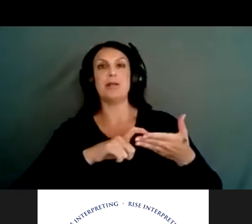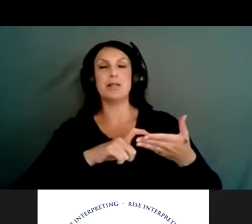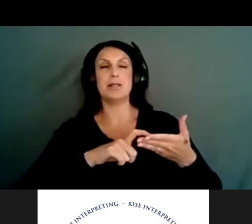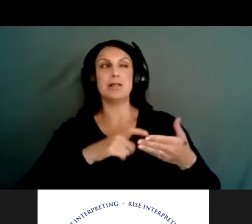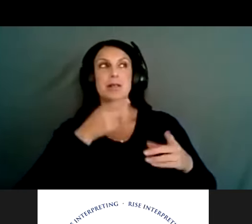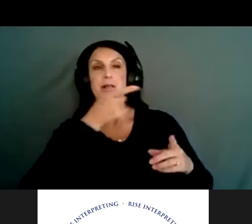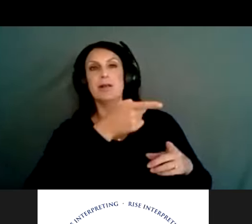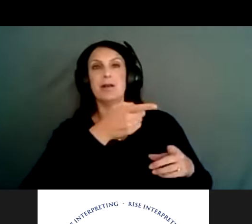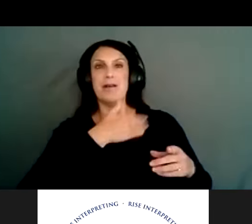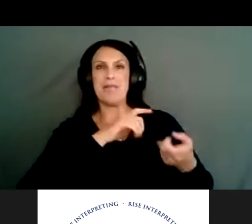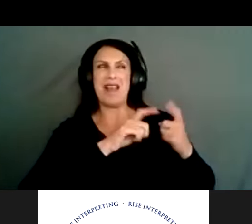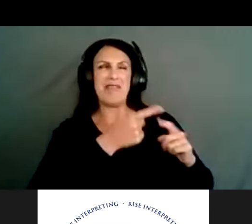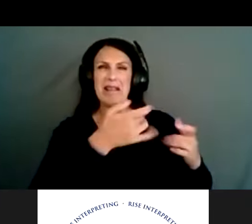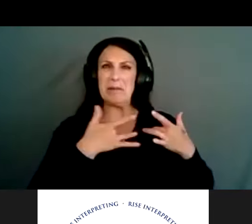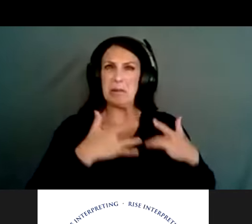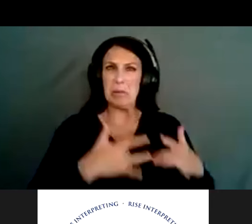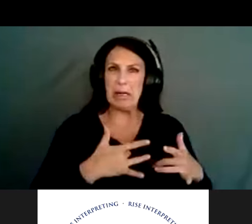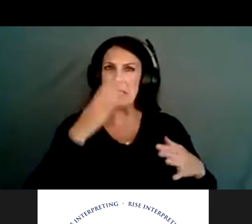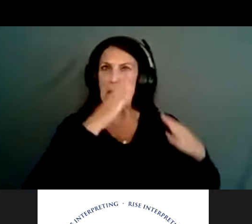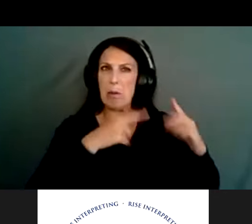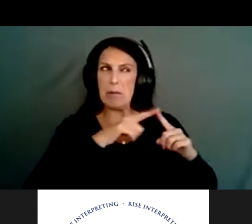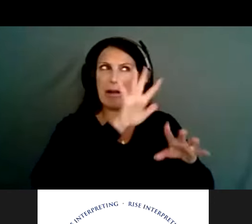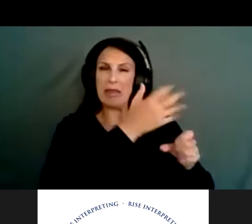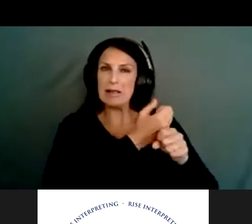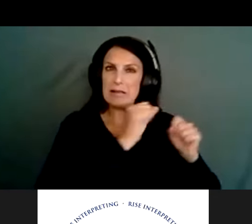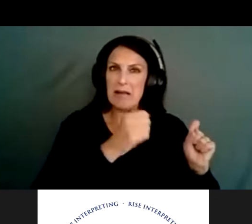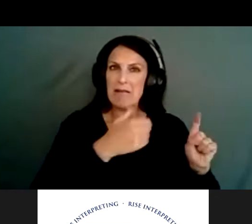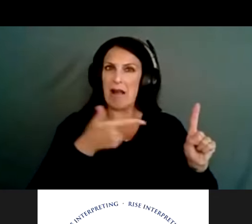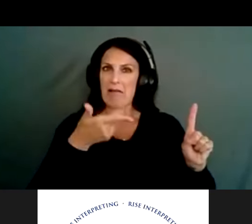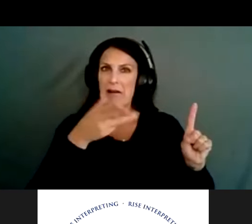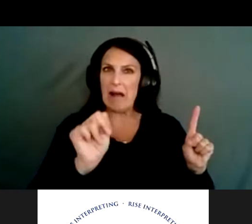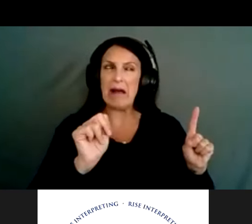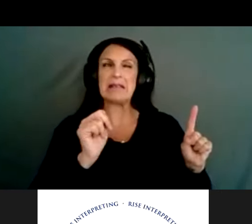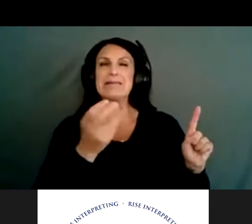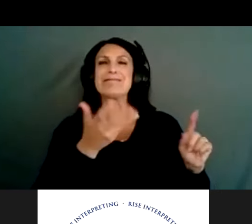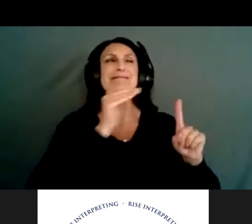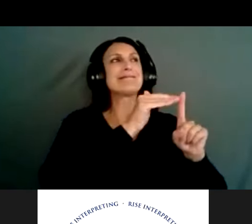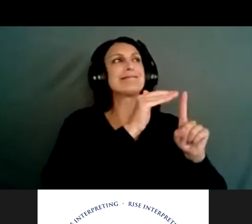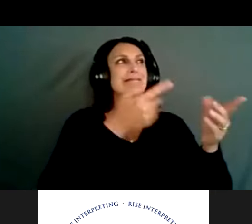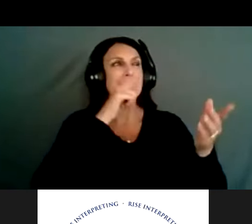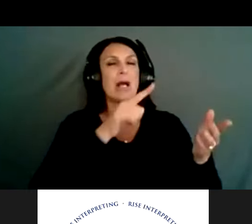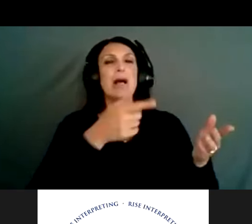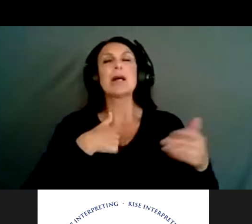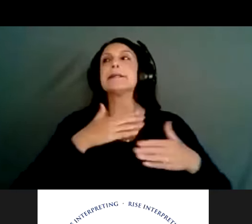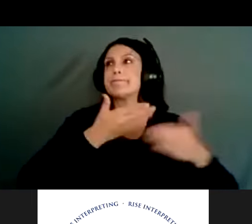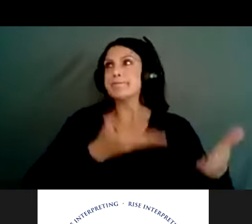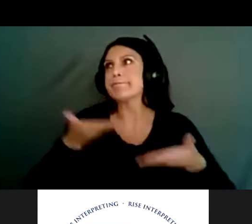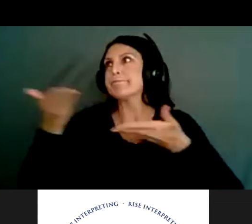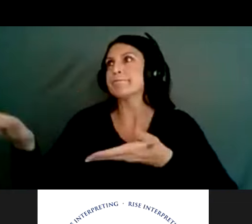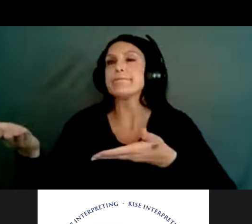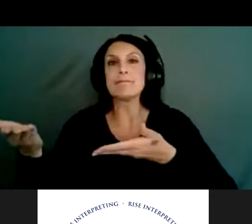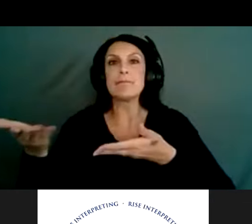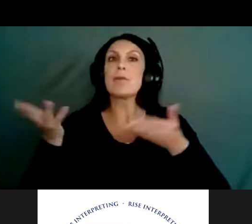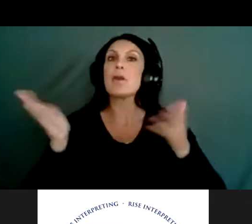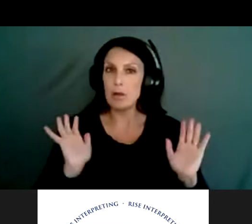code's been updated to allow that that transfer of firearms can occur as long as the individual taking the firearms